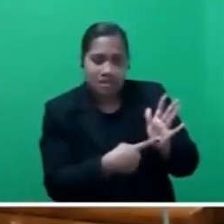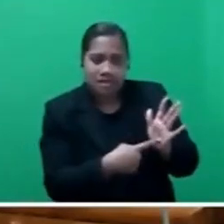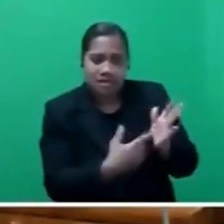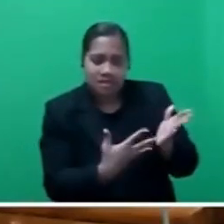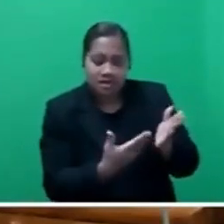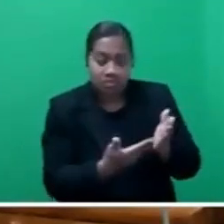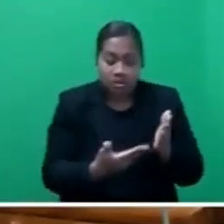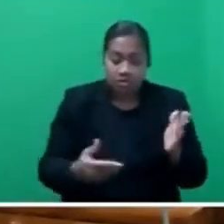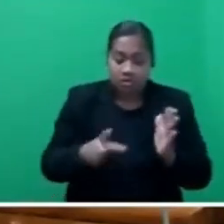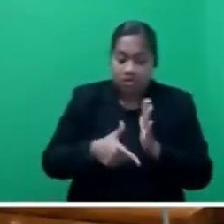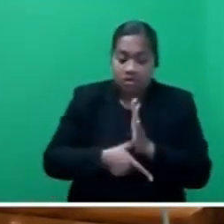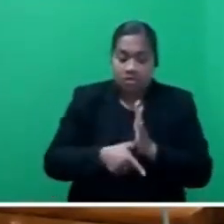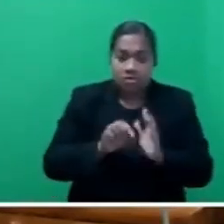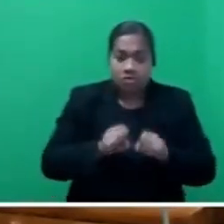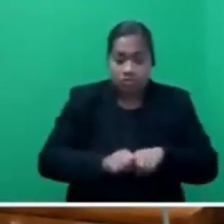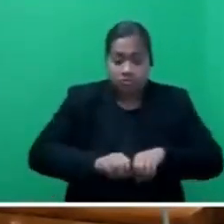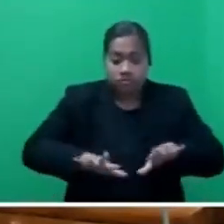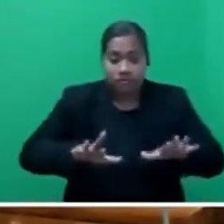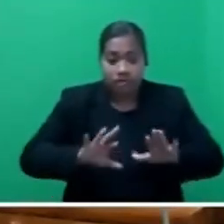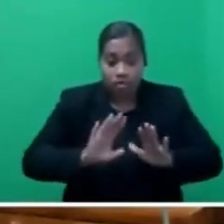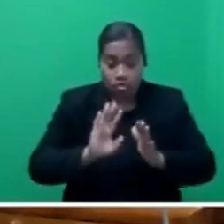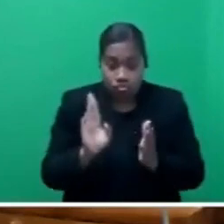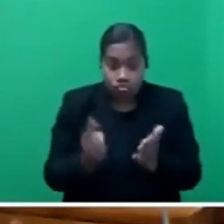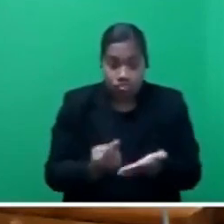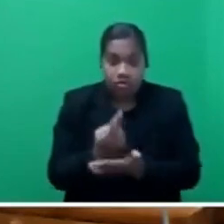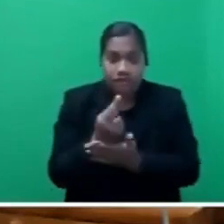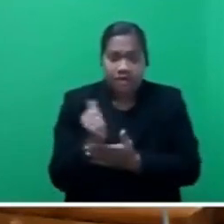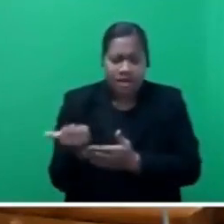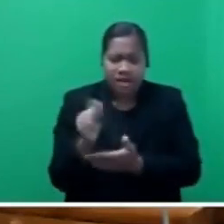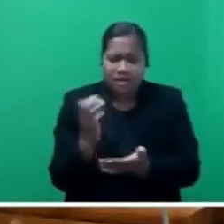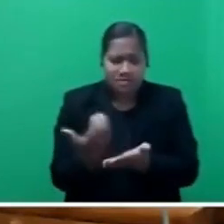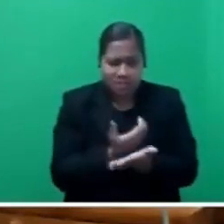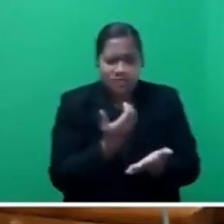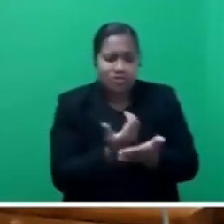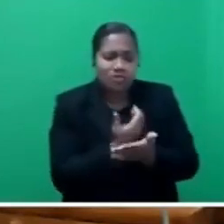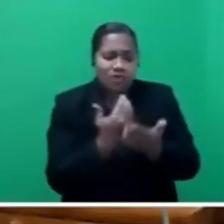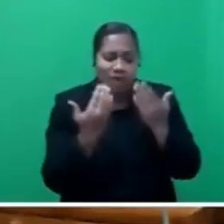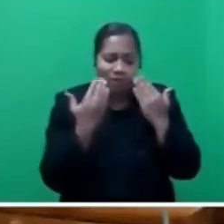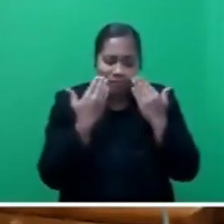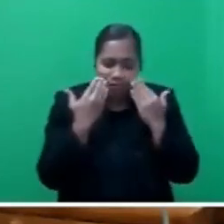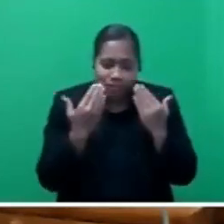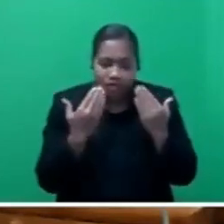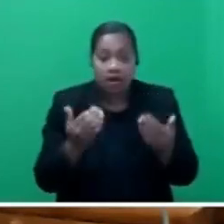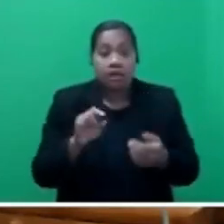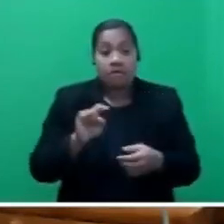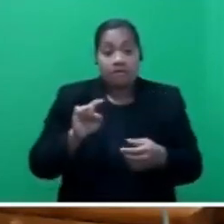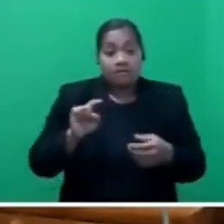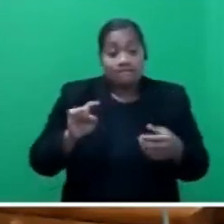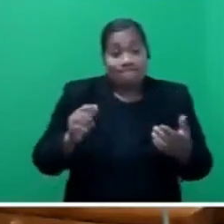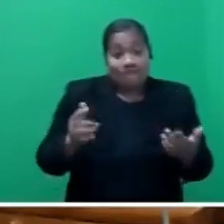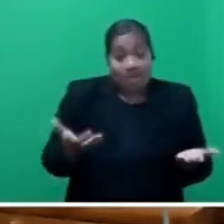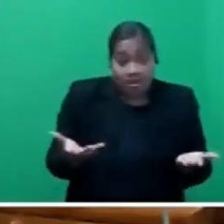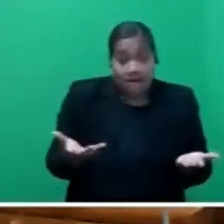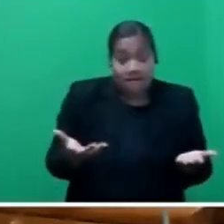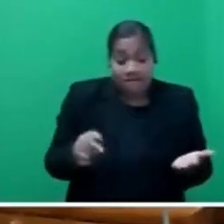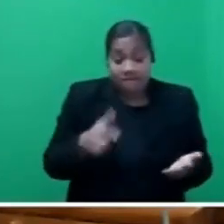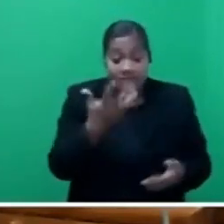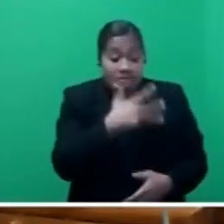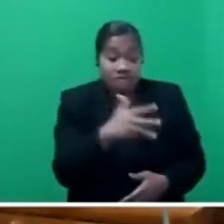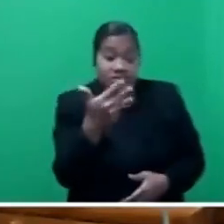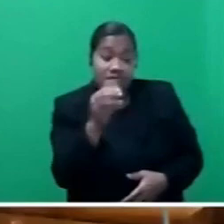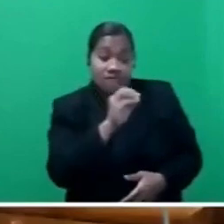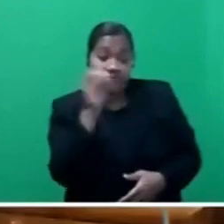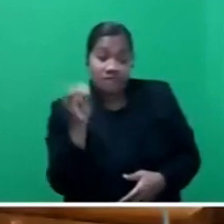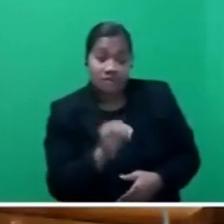pandemic recovery, any savings will be appreciated. However, Mr Speaker, 99% of the